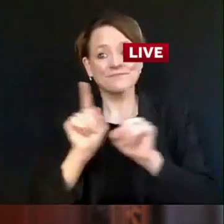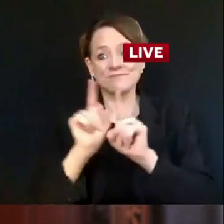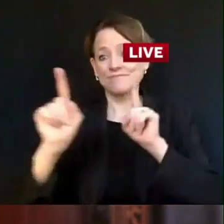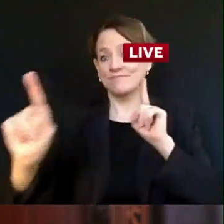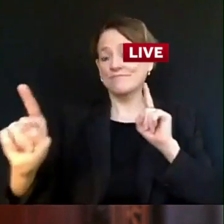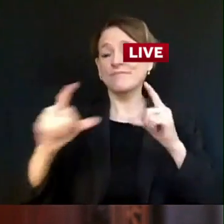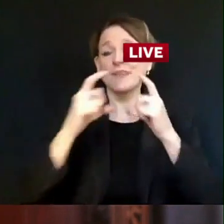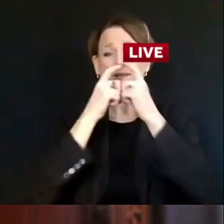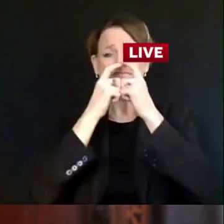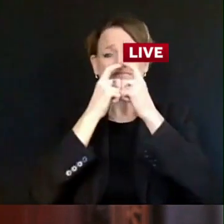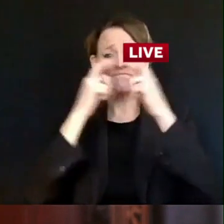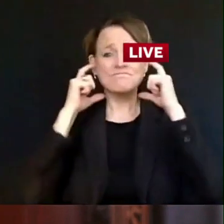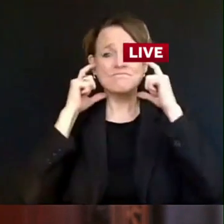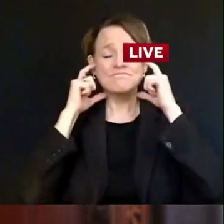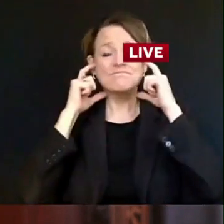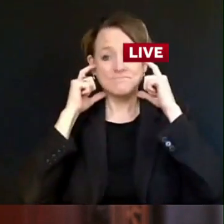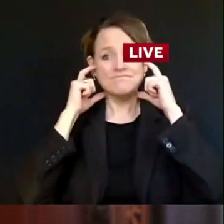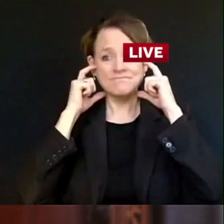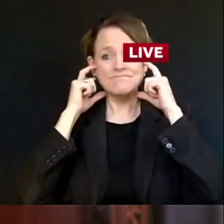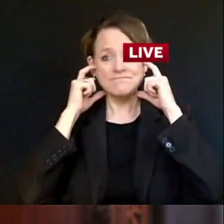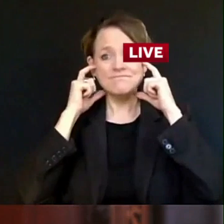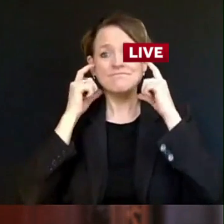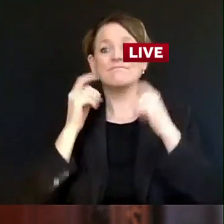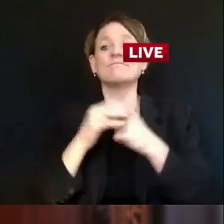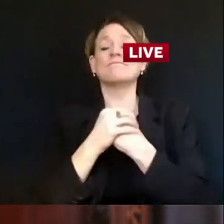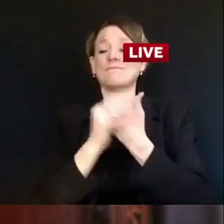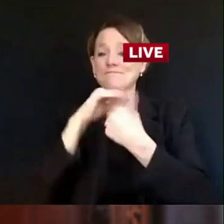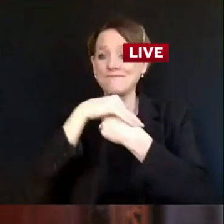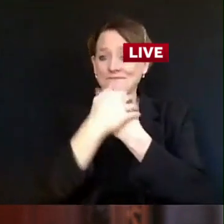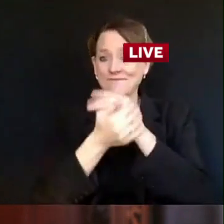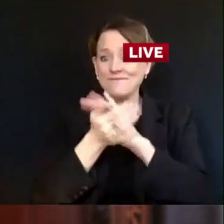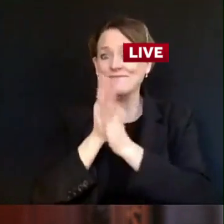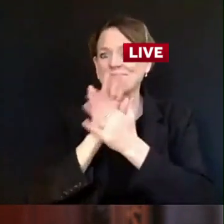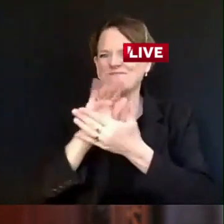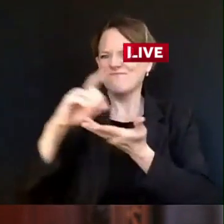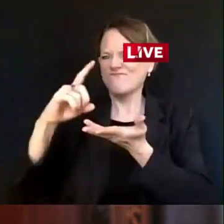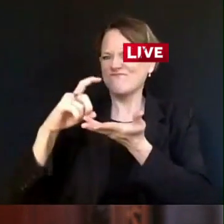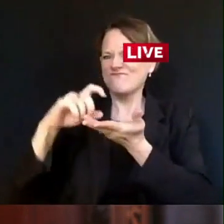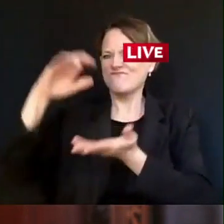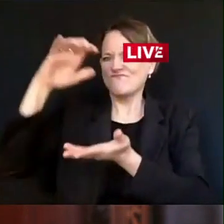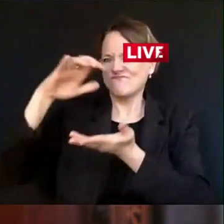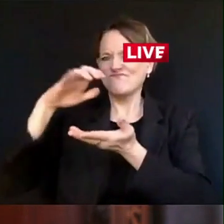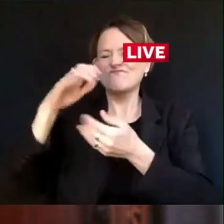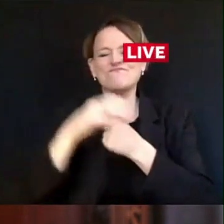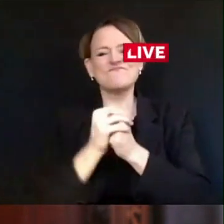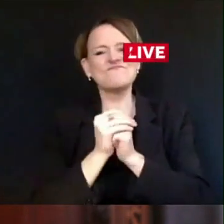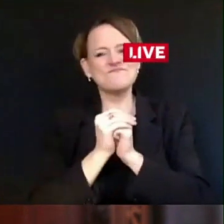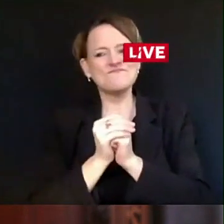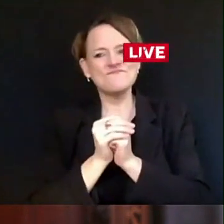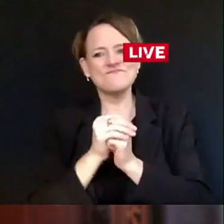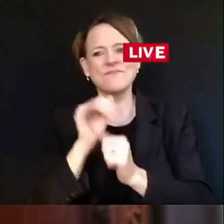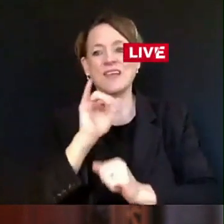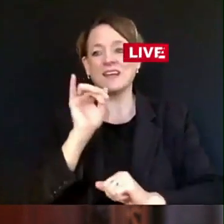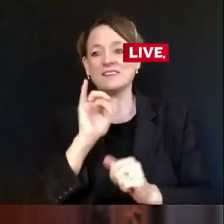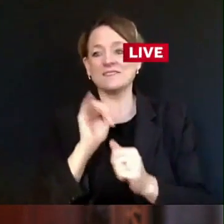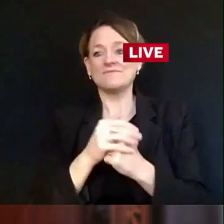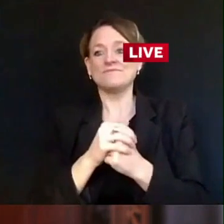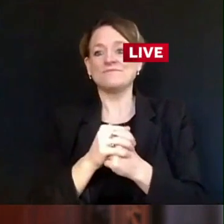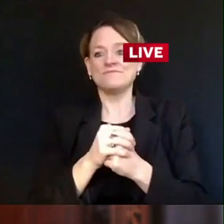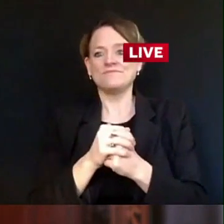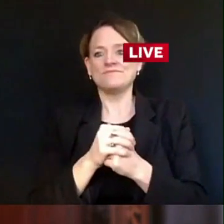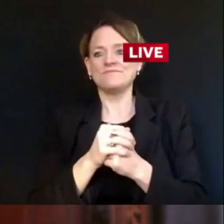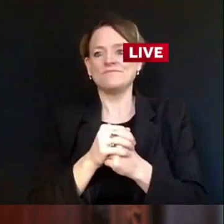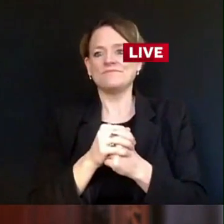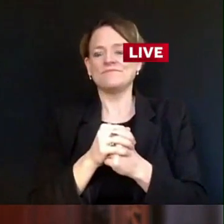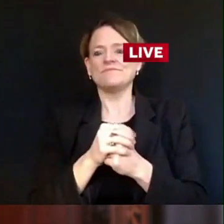you're heading to the polls, make sure to be kind, patient, and express some gratitude, especially this. Express some gratitude to our poll workers